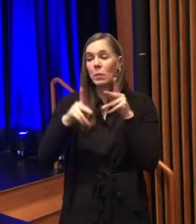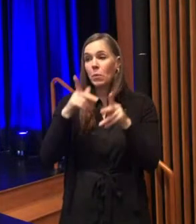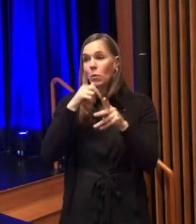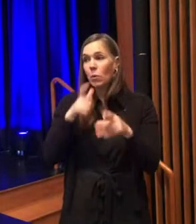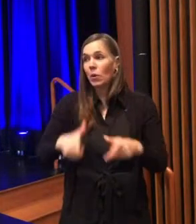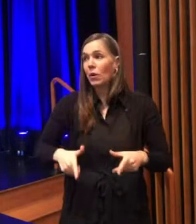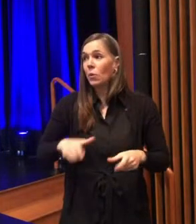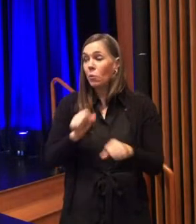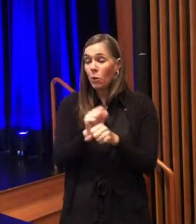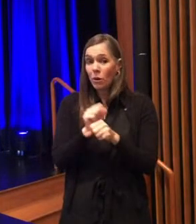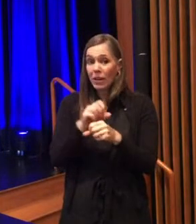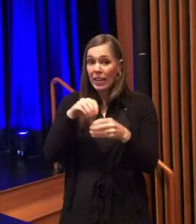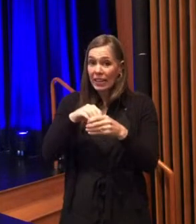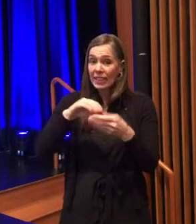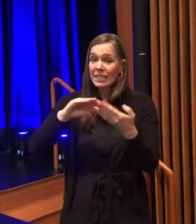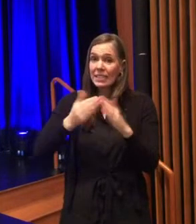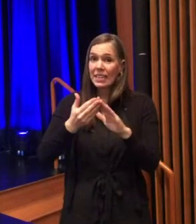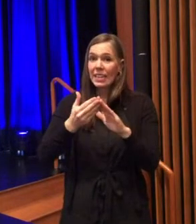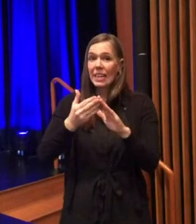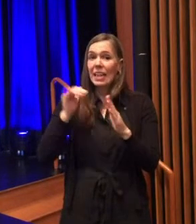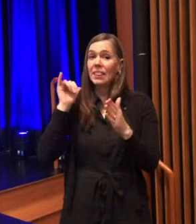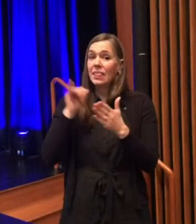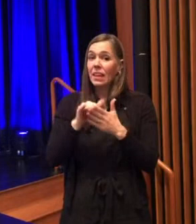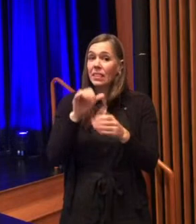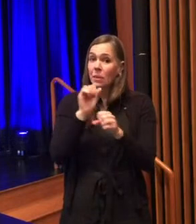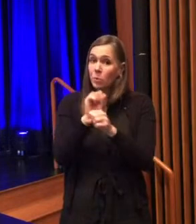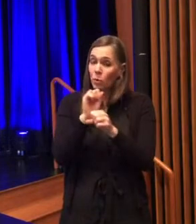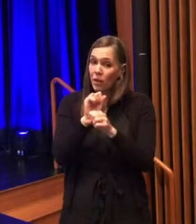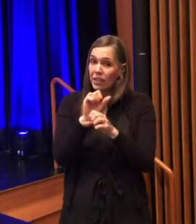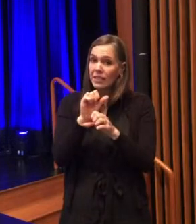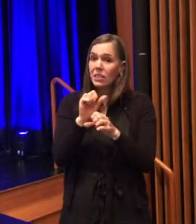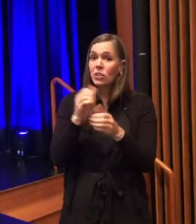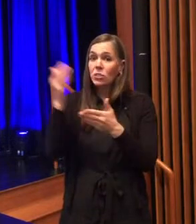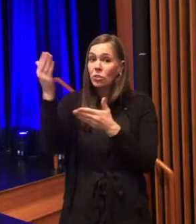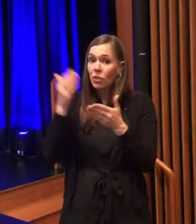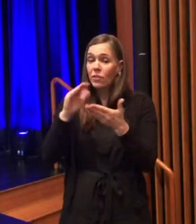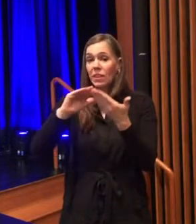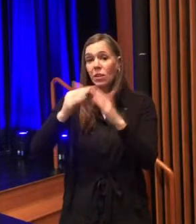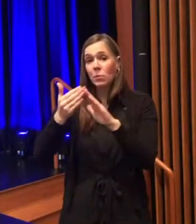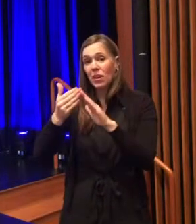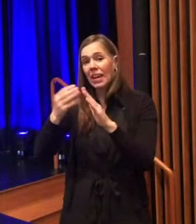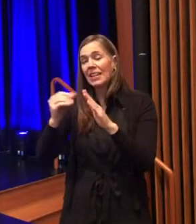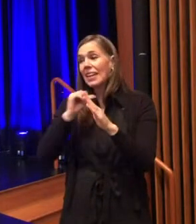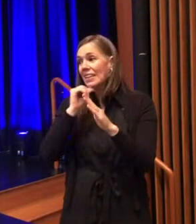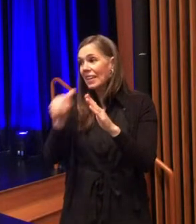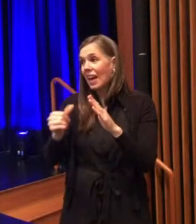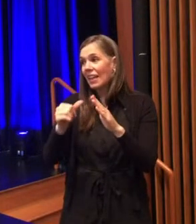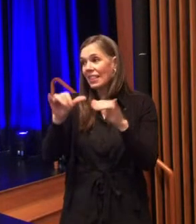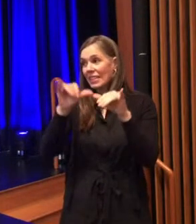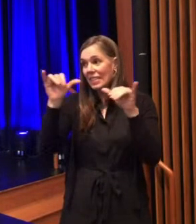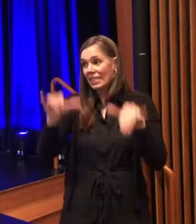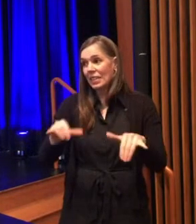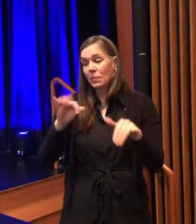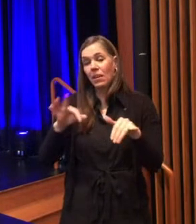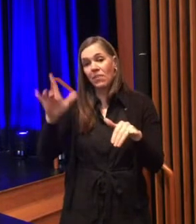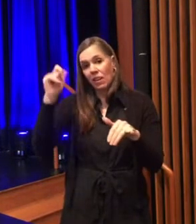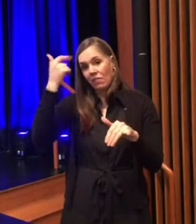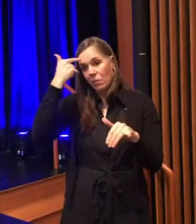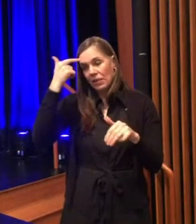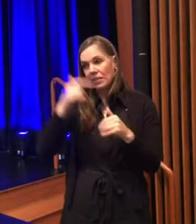workforce reflects the residents of the city and where city employees serve the government serve the community and not the system of government